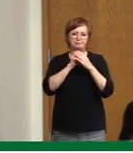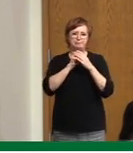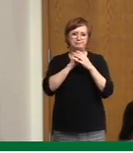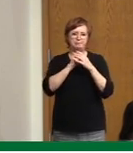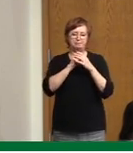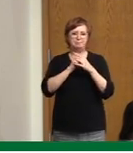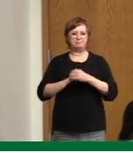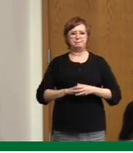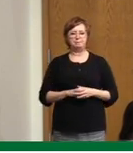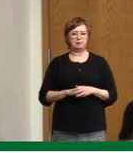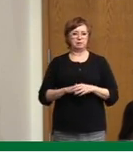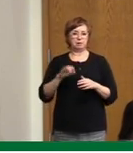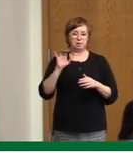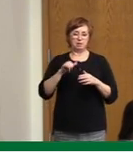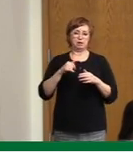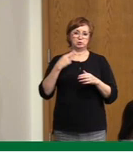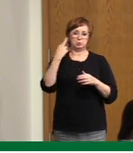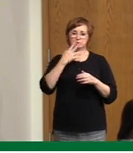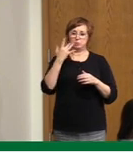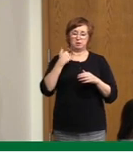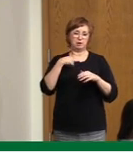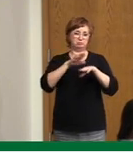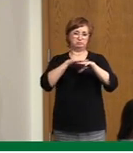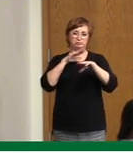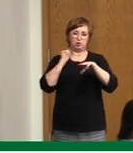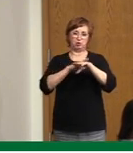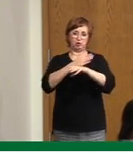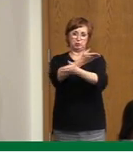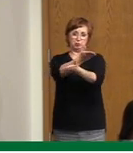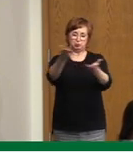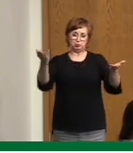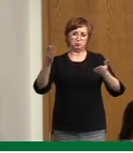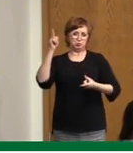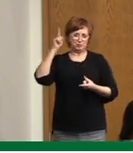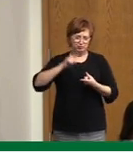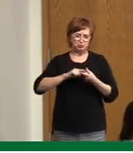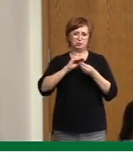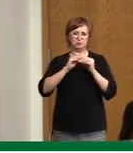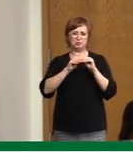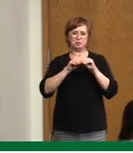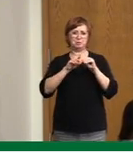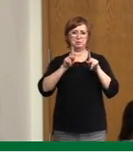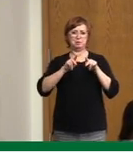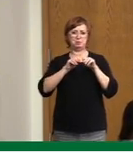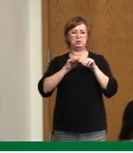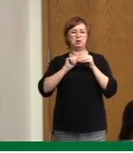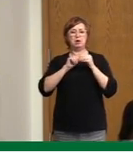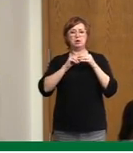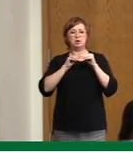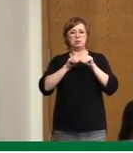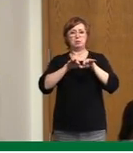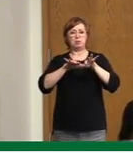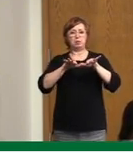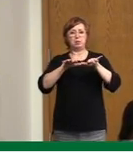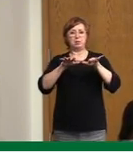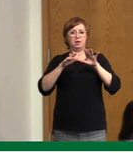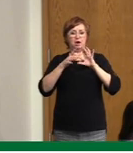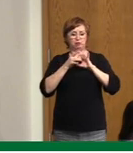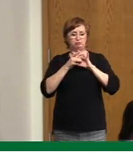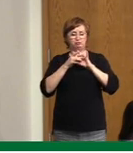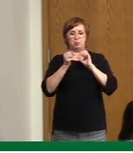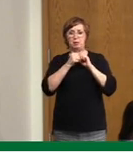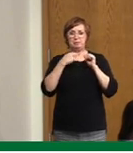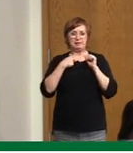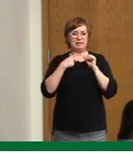on the public to try to reduce contacts as much as possible. It's really that high level of community-based transmission